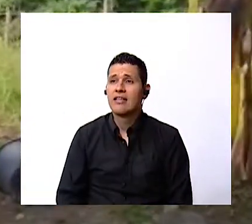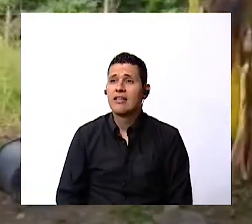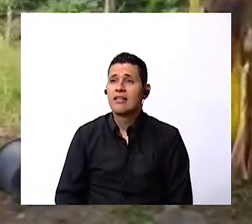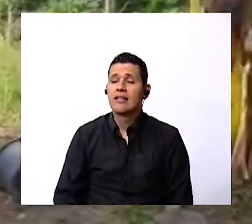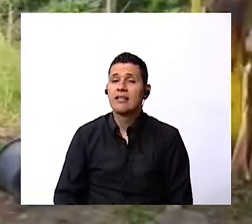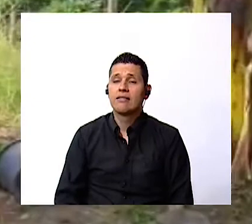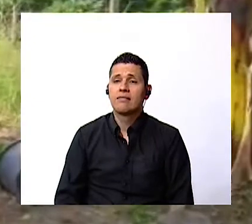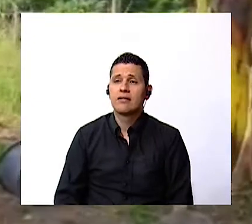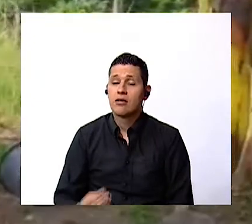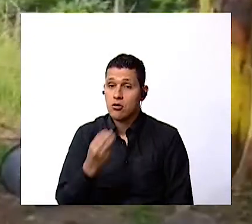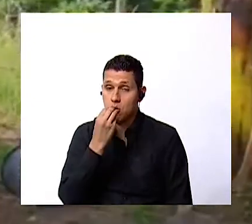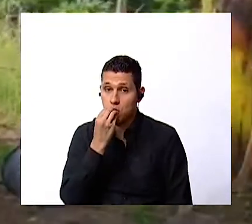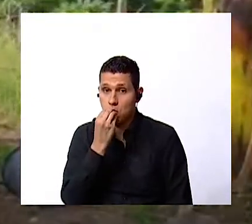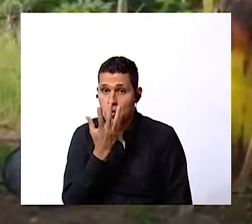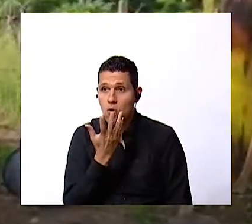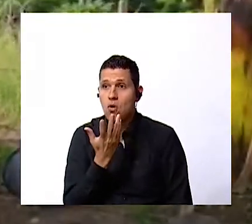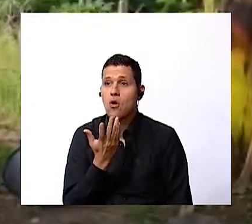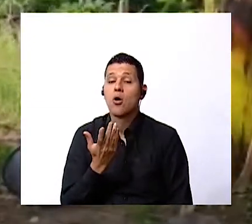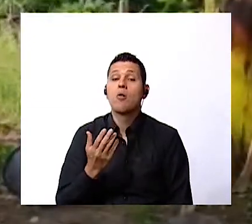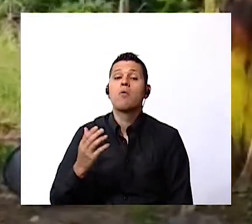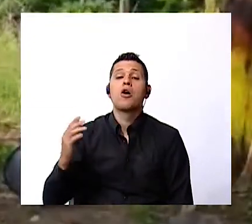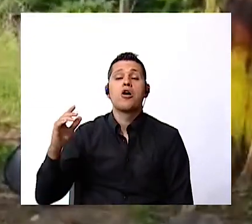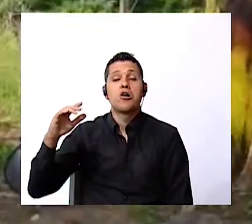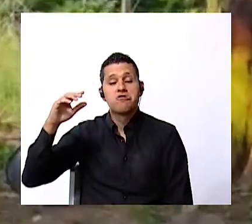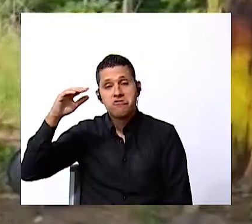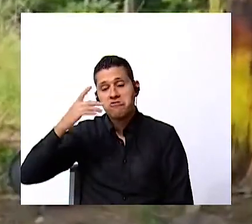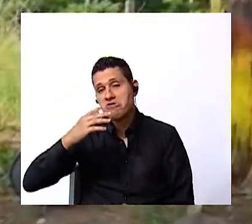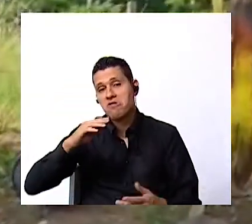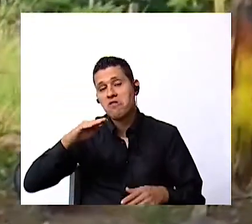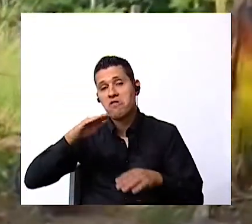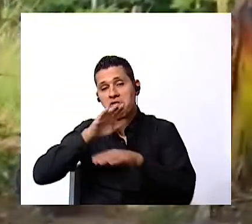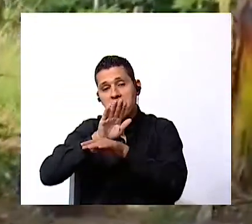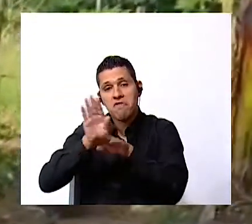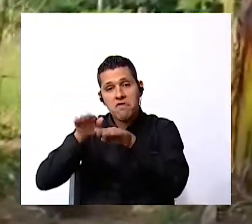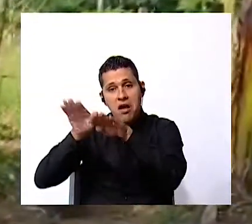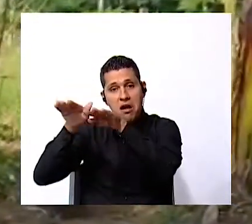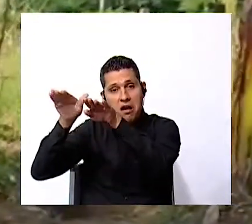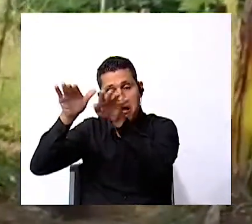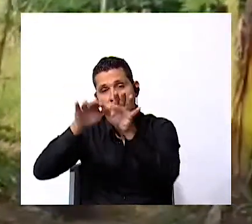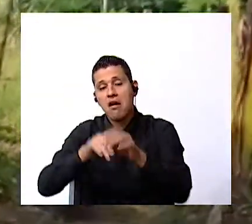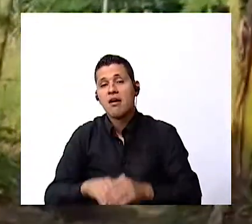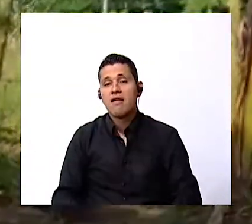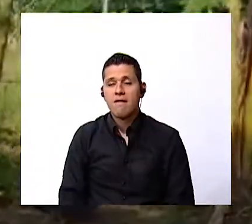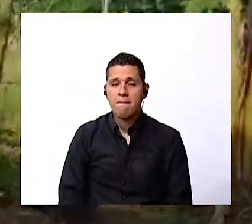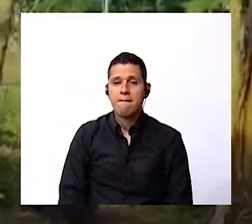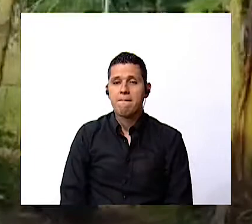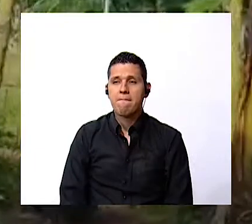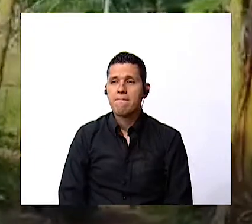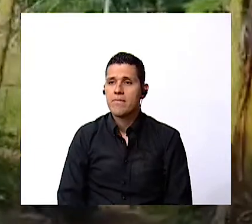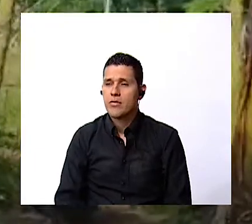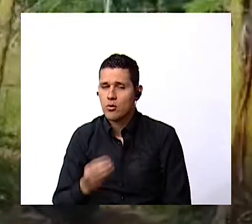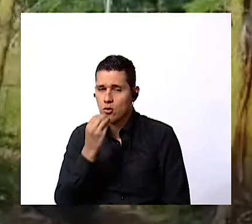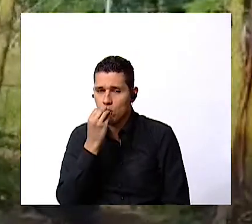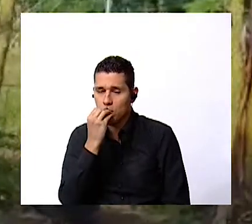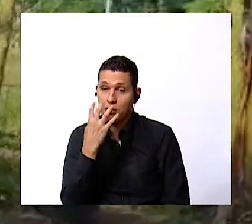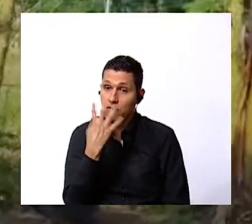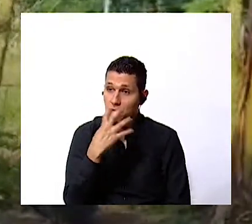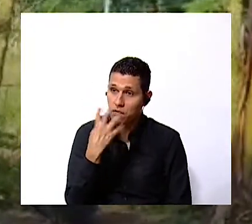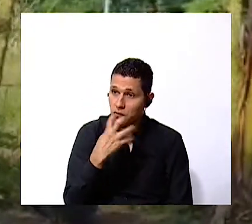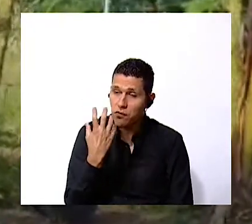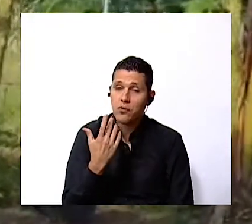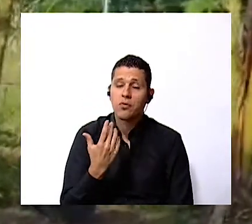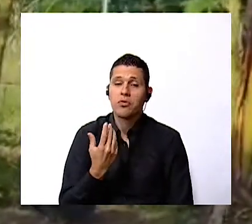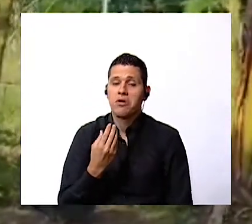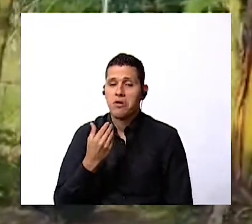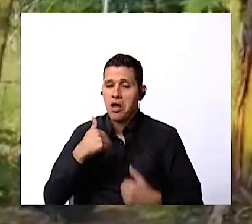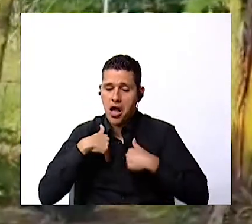beak it flies it likes to eat fruit seeds and insects